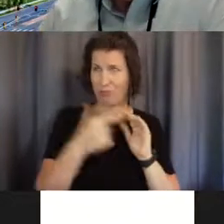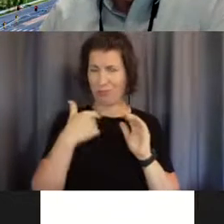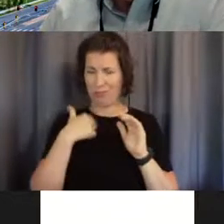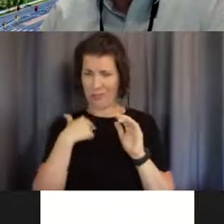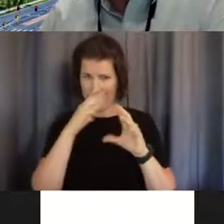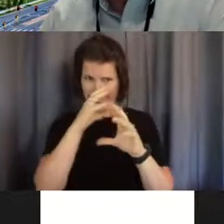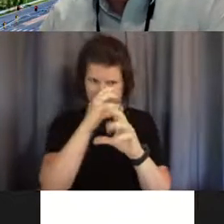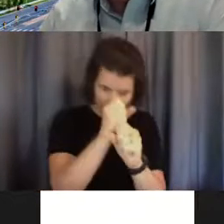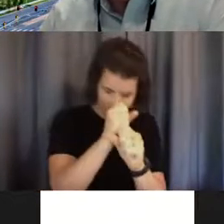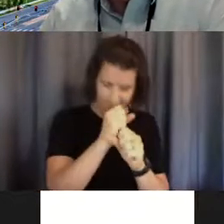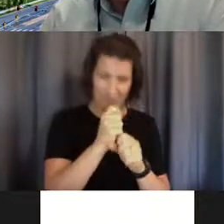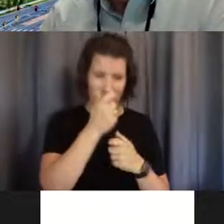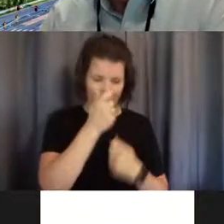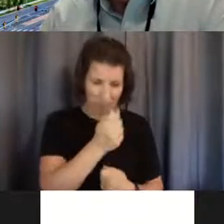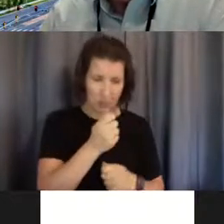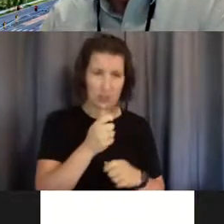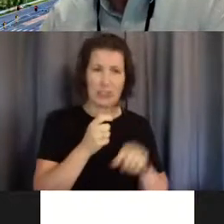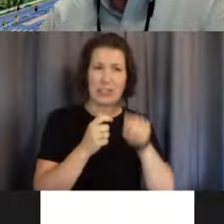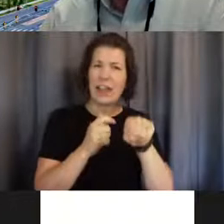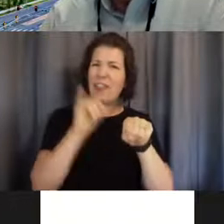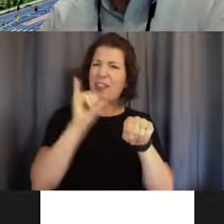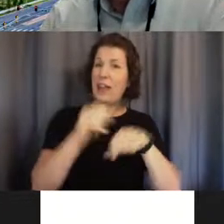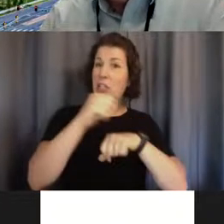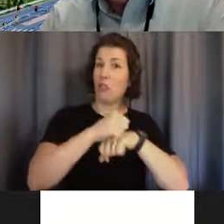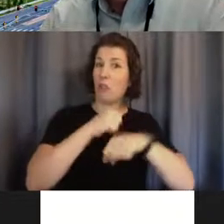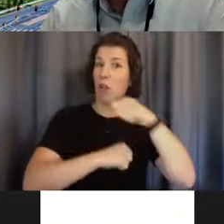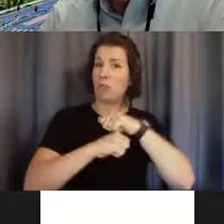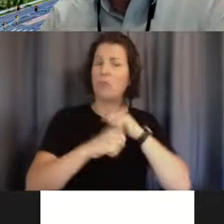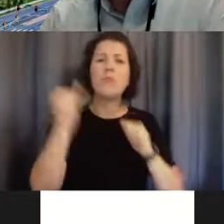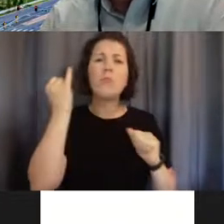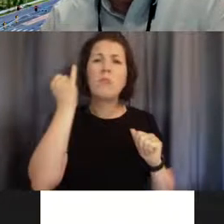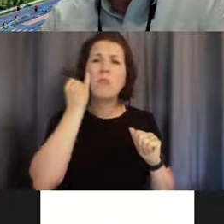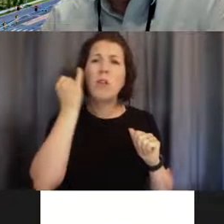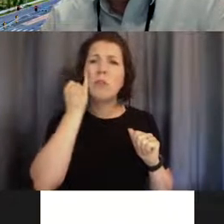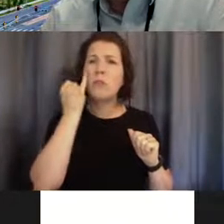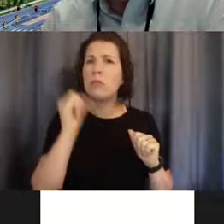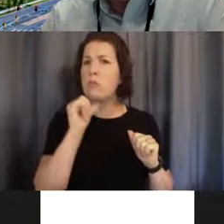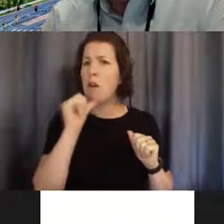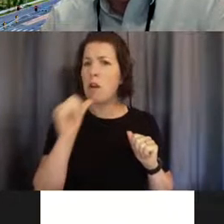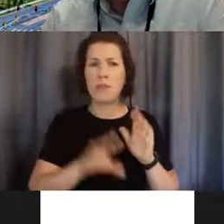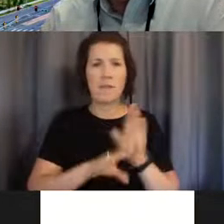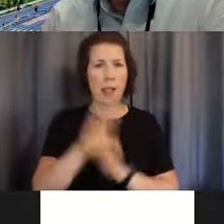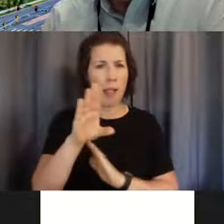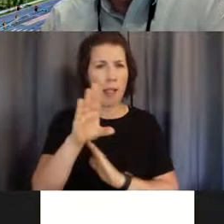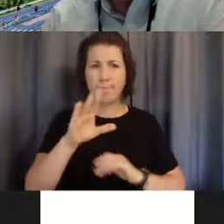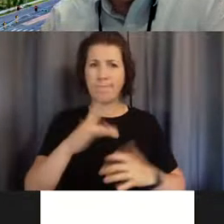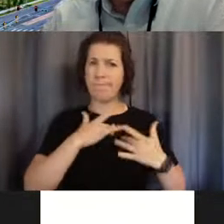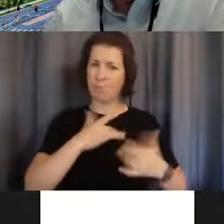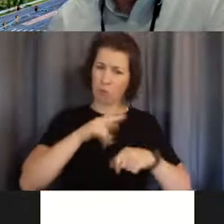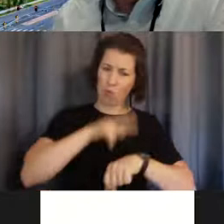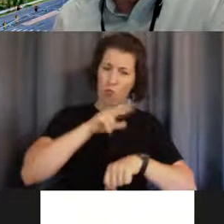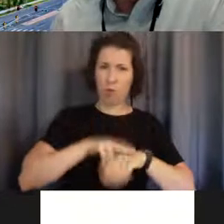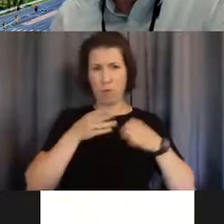structure doesn't quite develop in a typical fashion. And so here are five